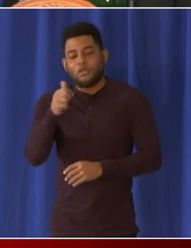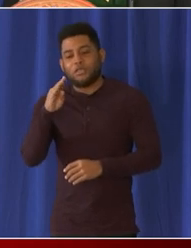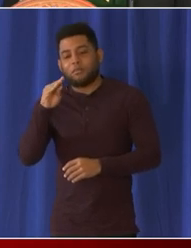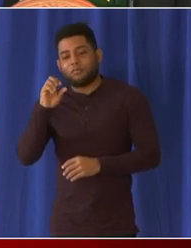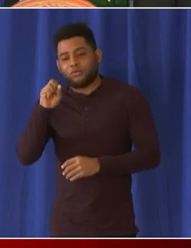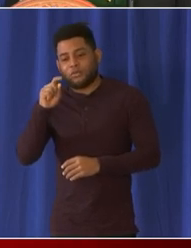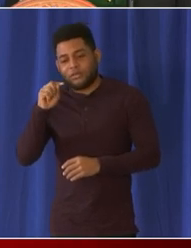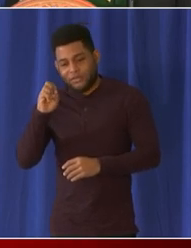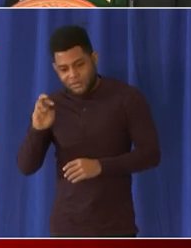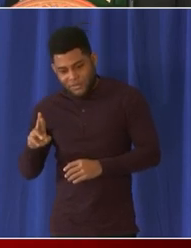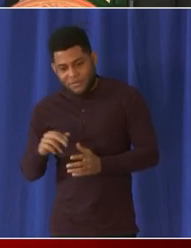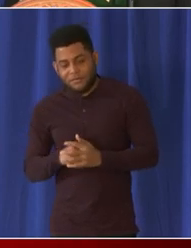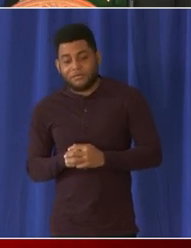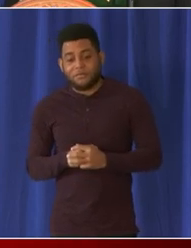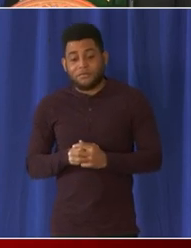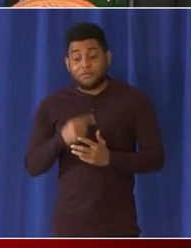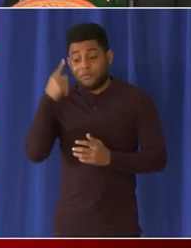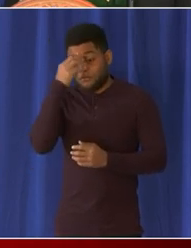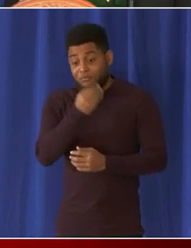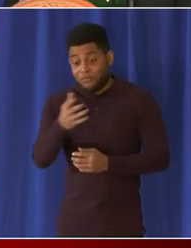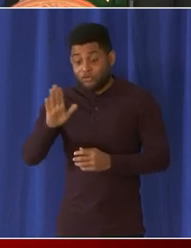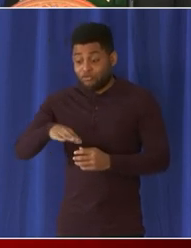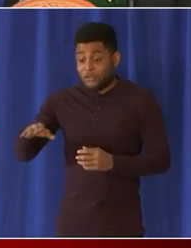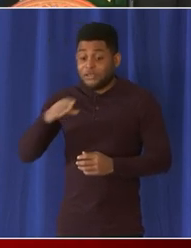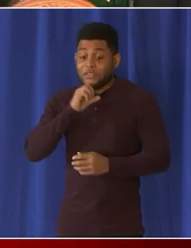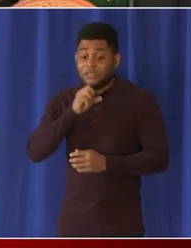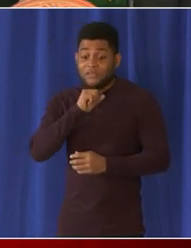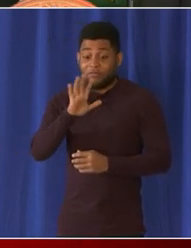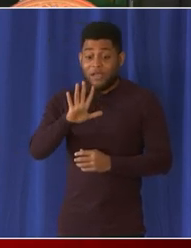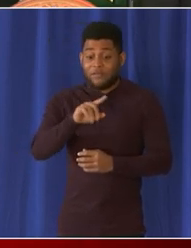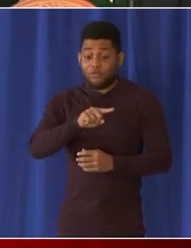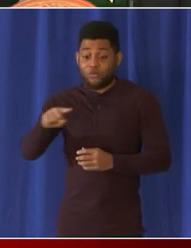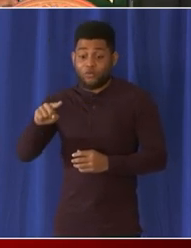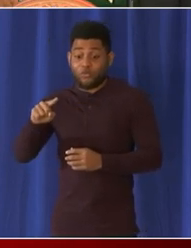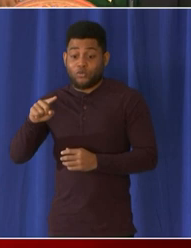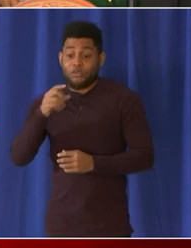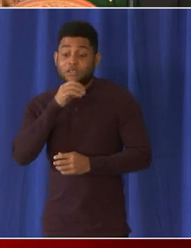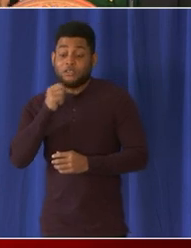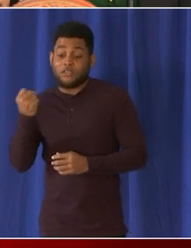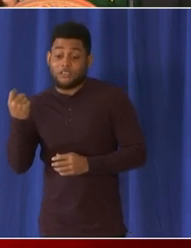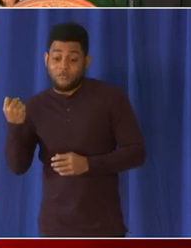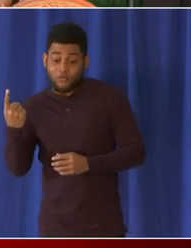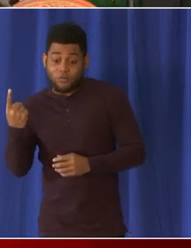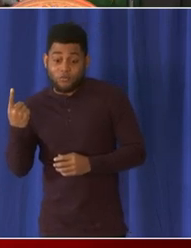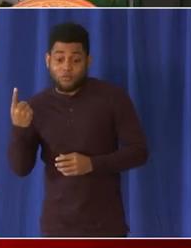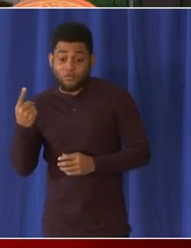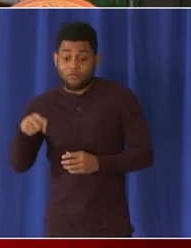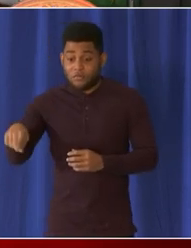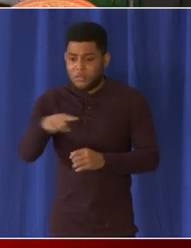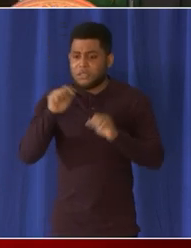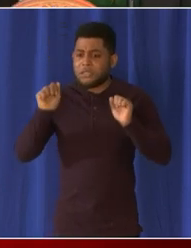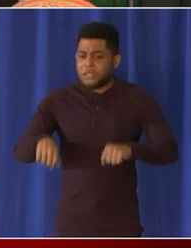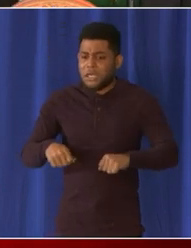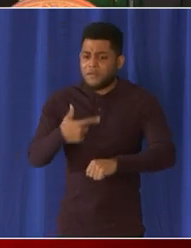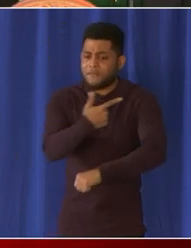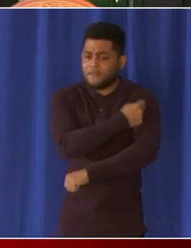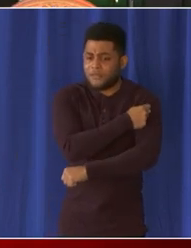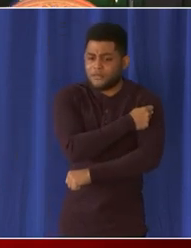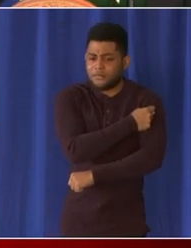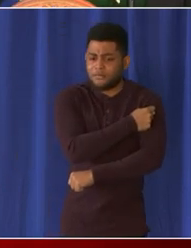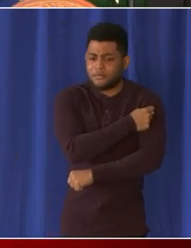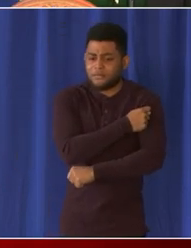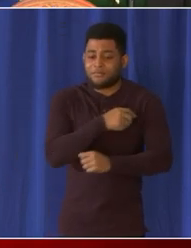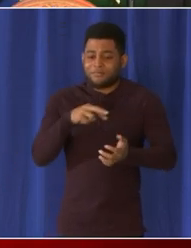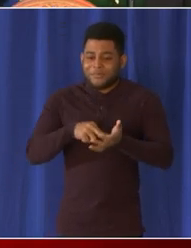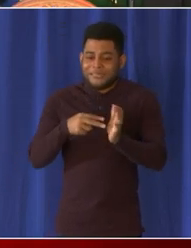11 years old are eligible and we still need more of our children to get fully vaccinated so